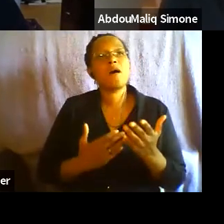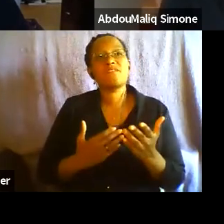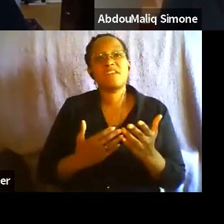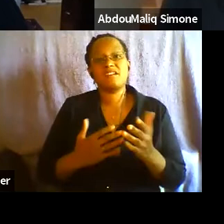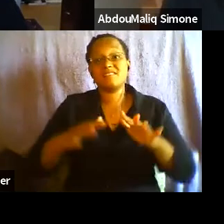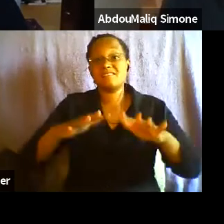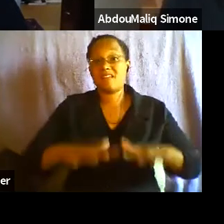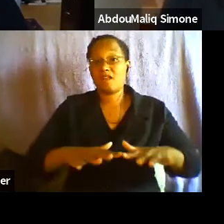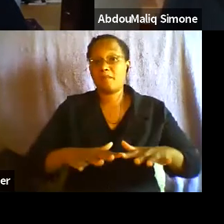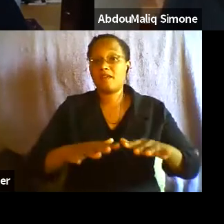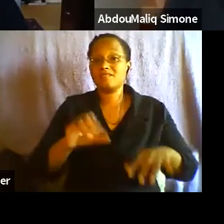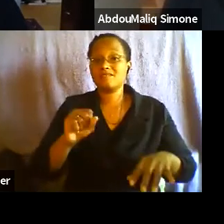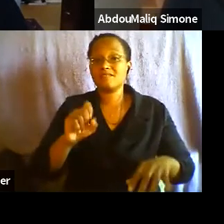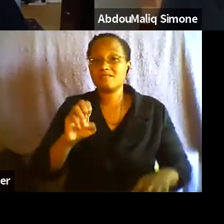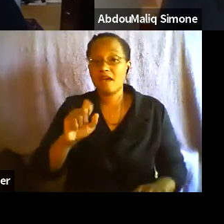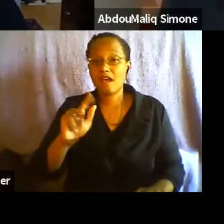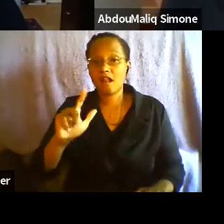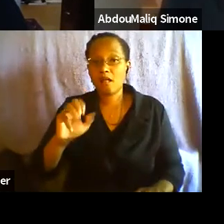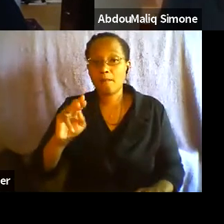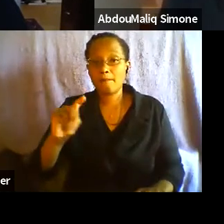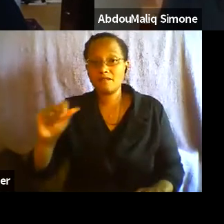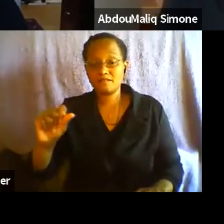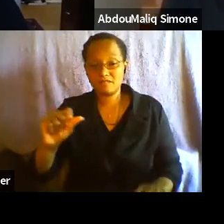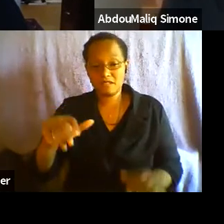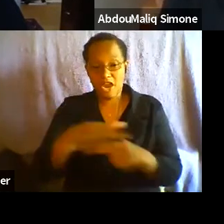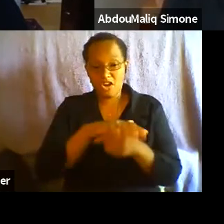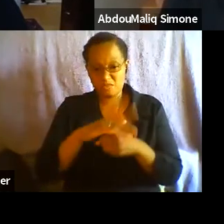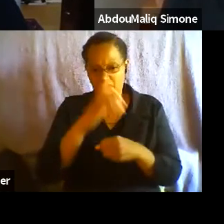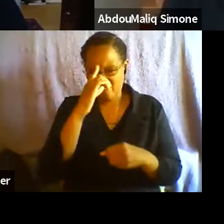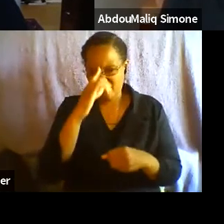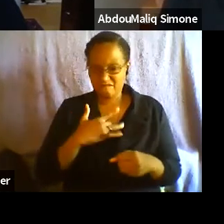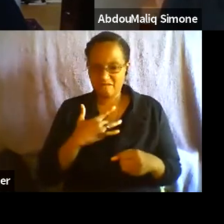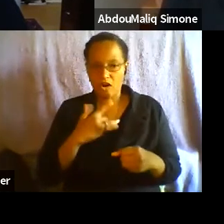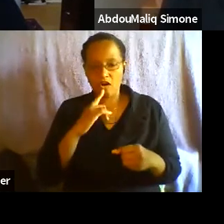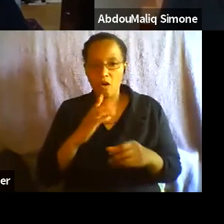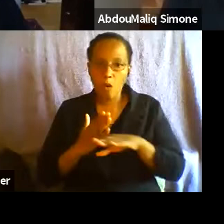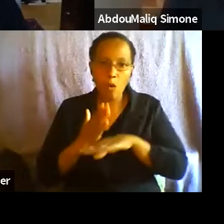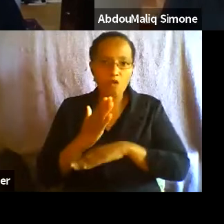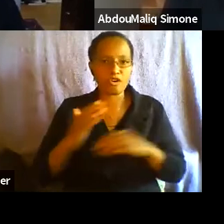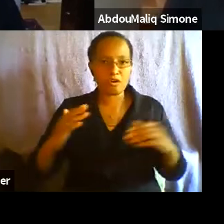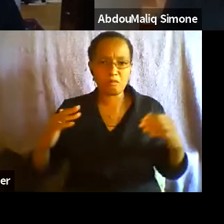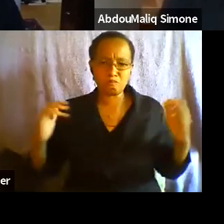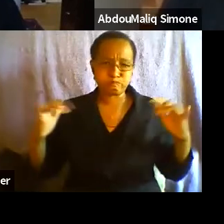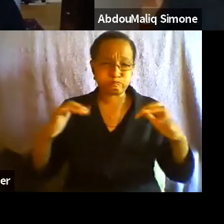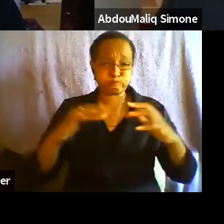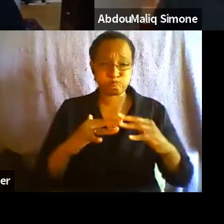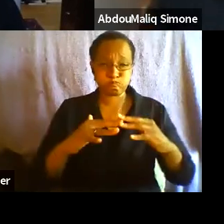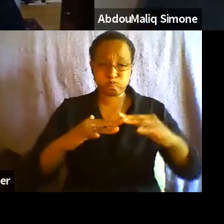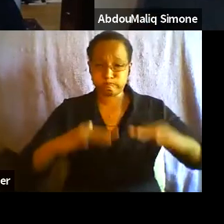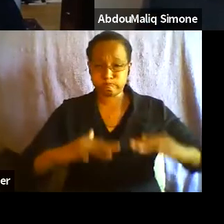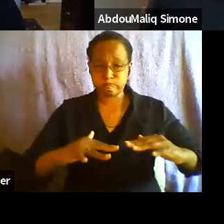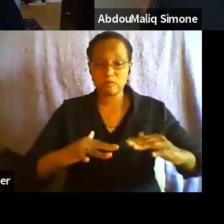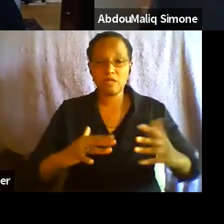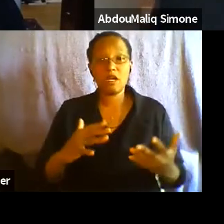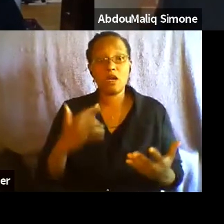would consider to be over-dense slums and formal settlements that we would think are